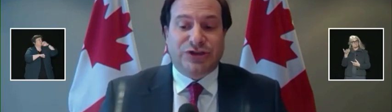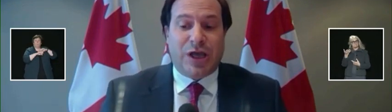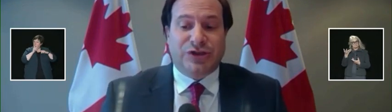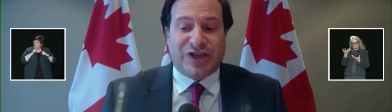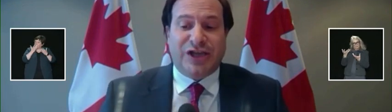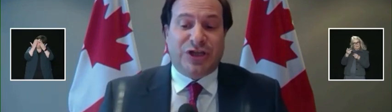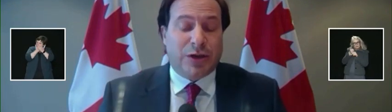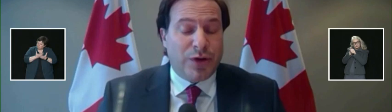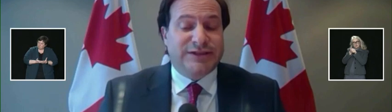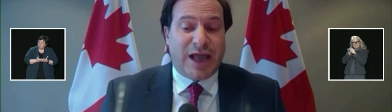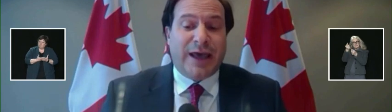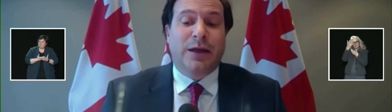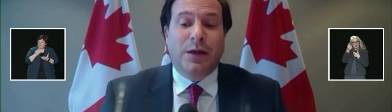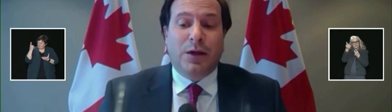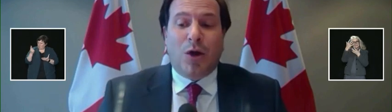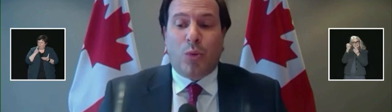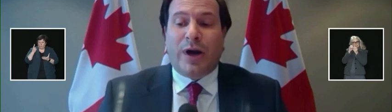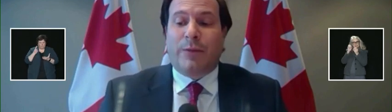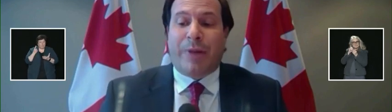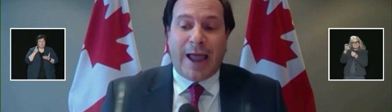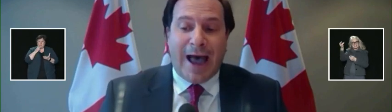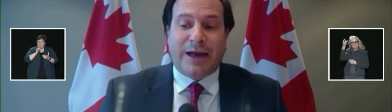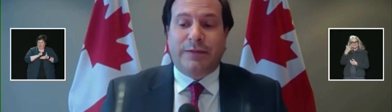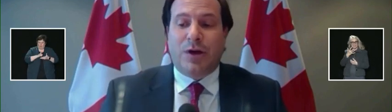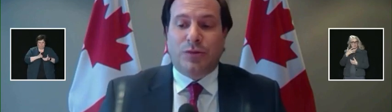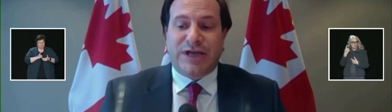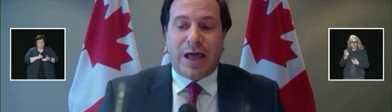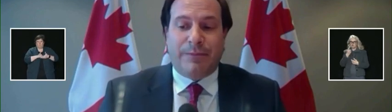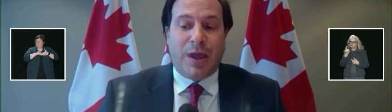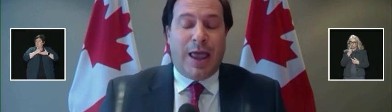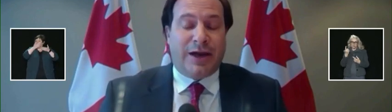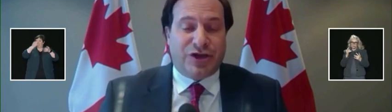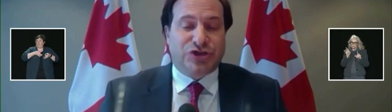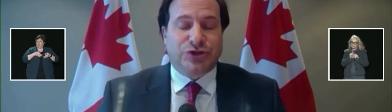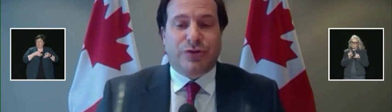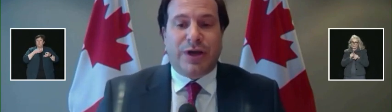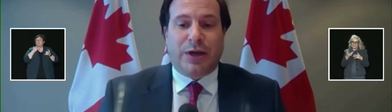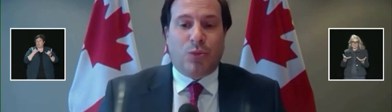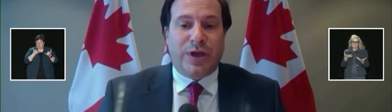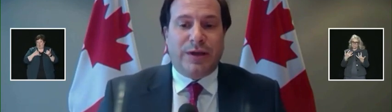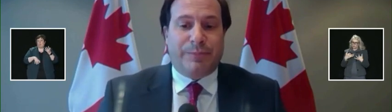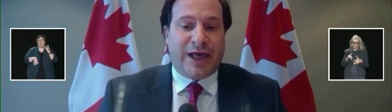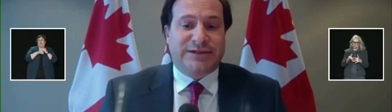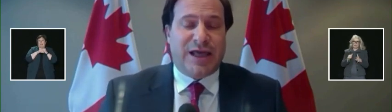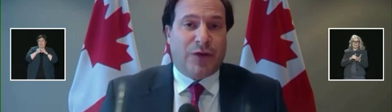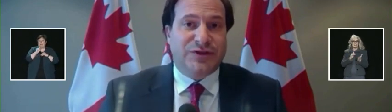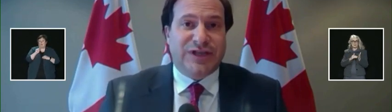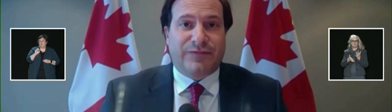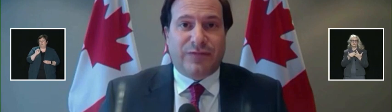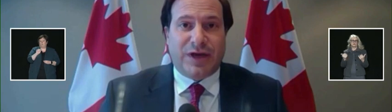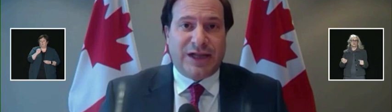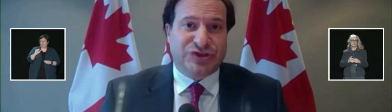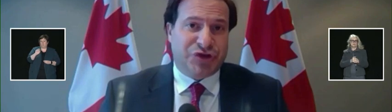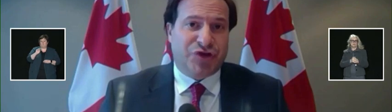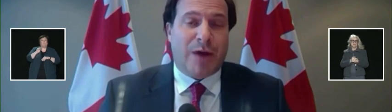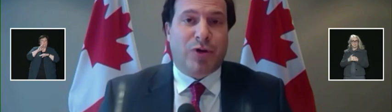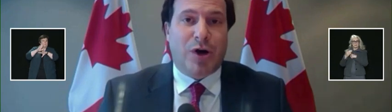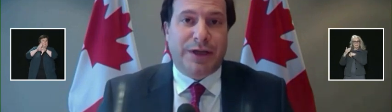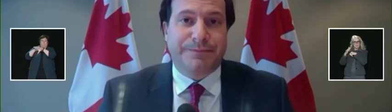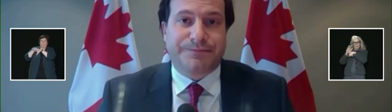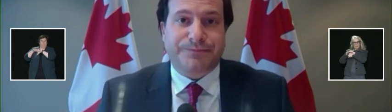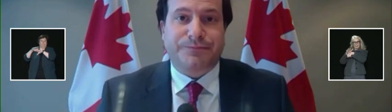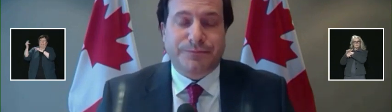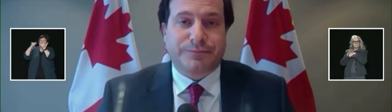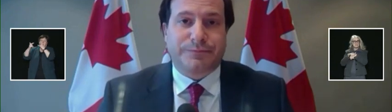critical stage, including today, where by adding the NOTAM and additional screening, we place the health and safety of Canadians as our